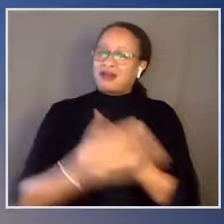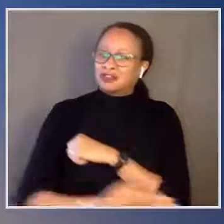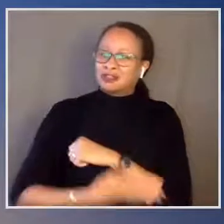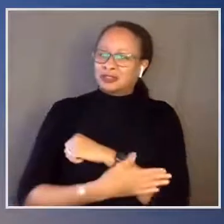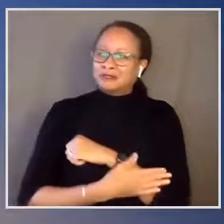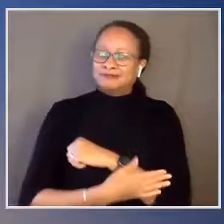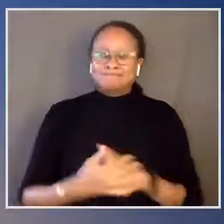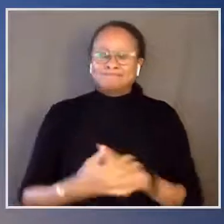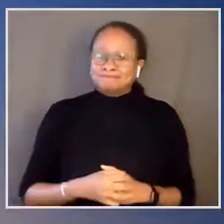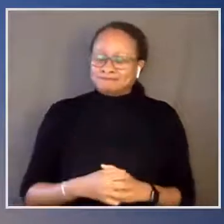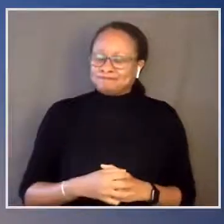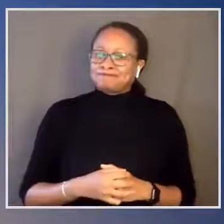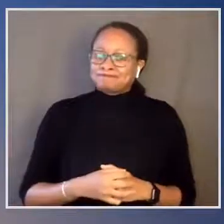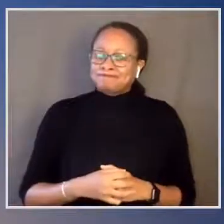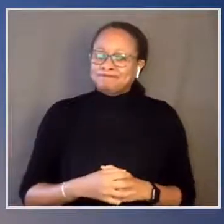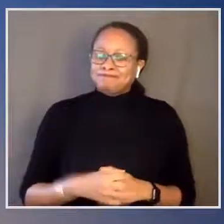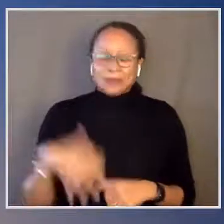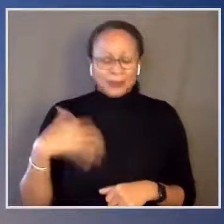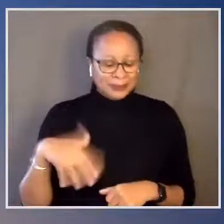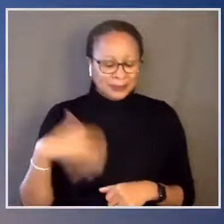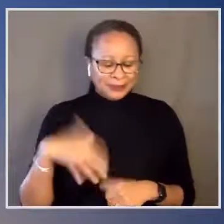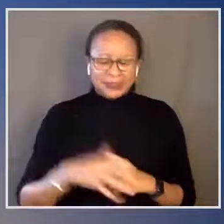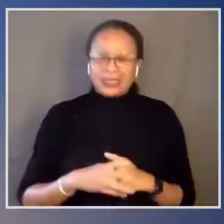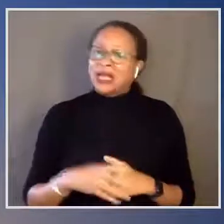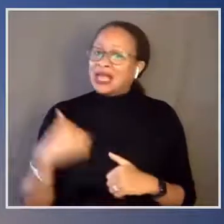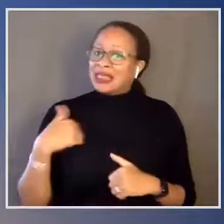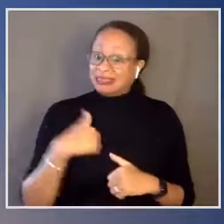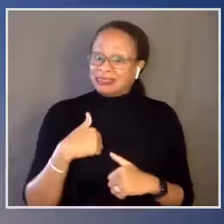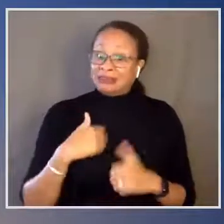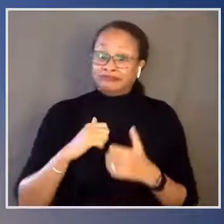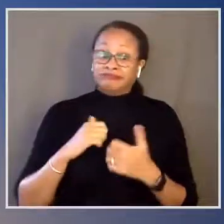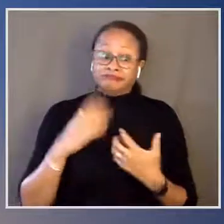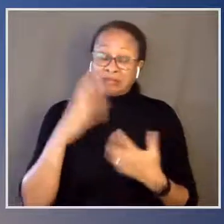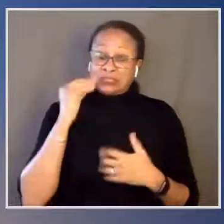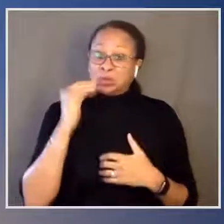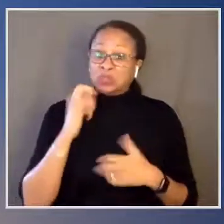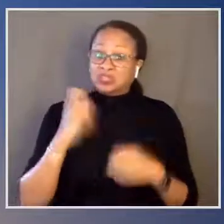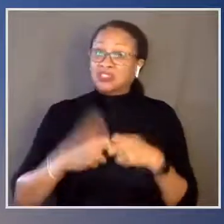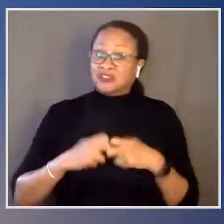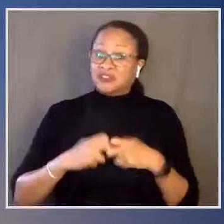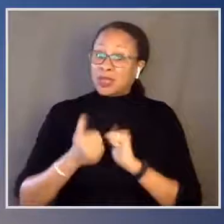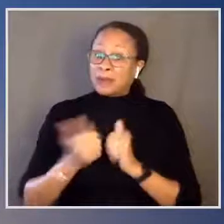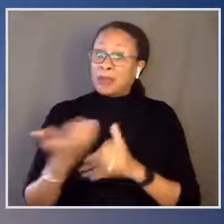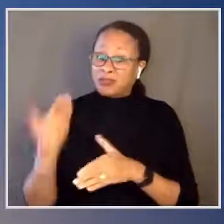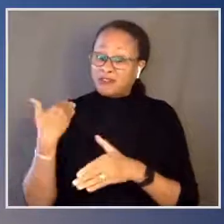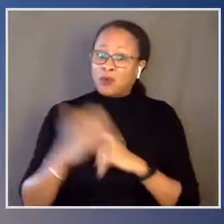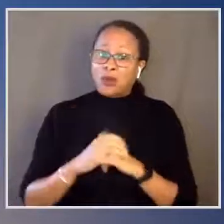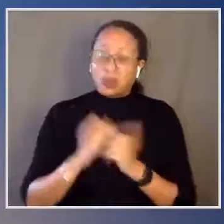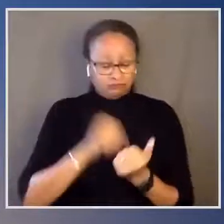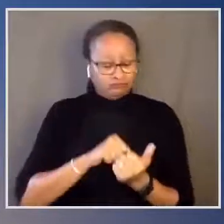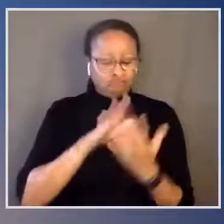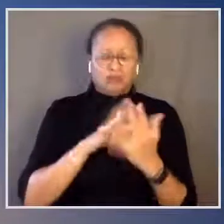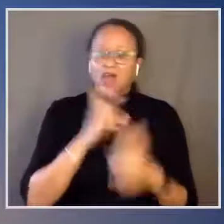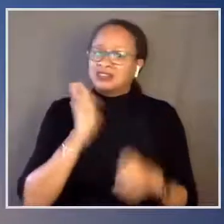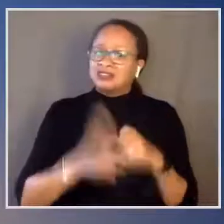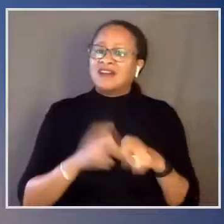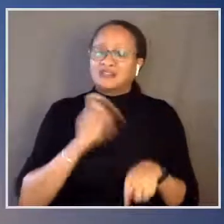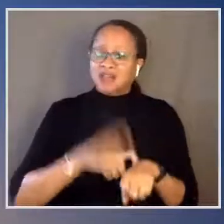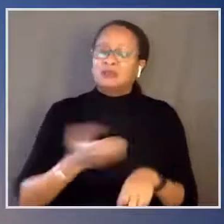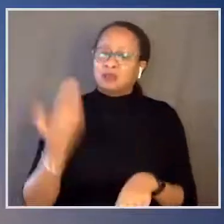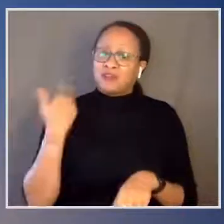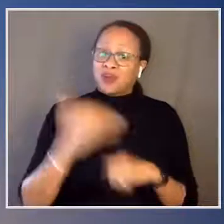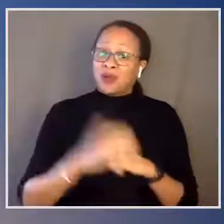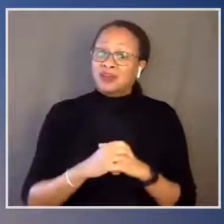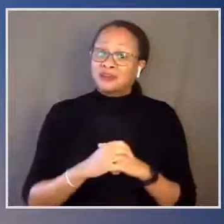time. We've had hard campaigns before. We've faced hard times before. So once